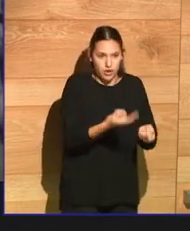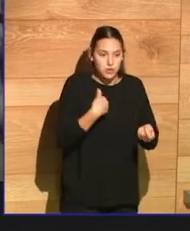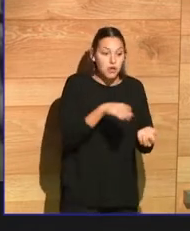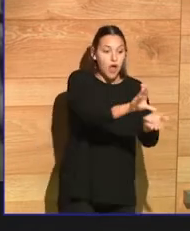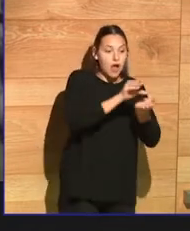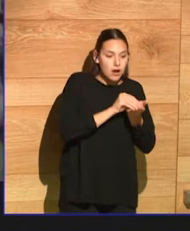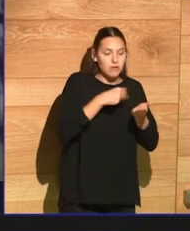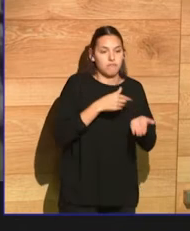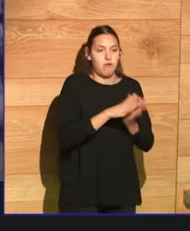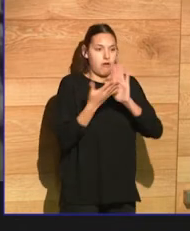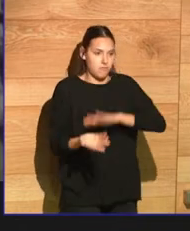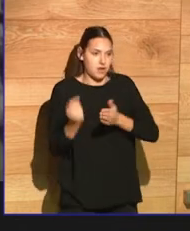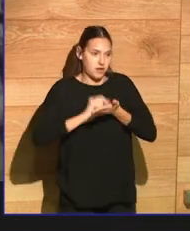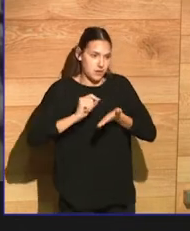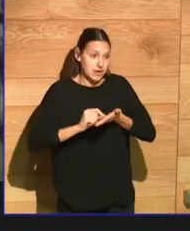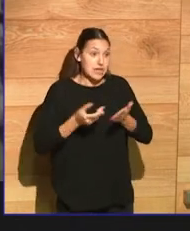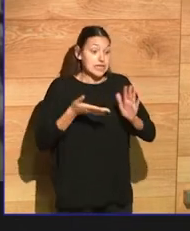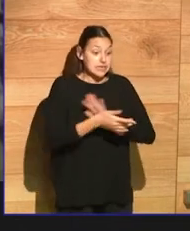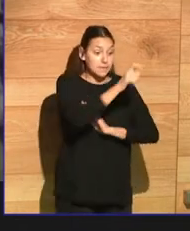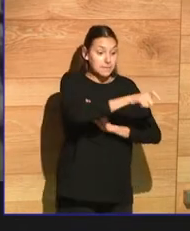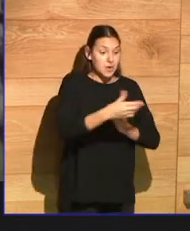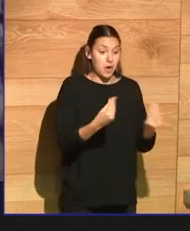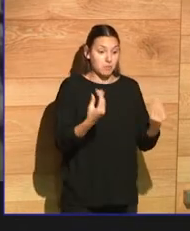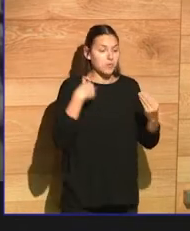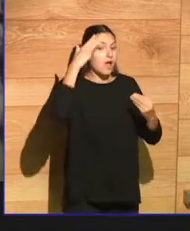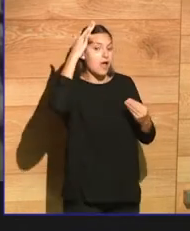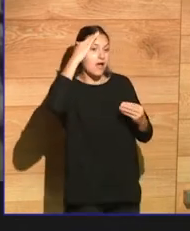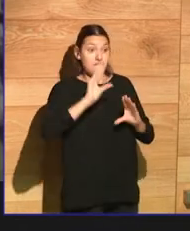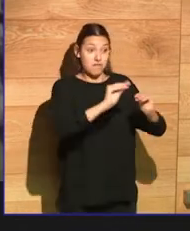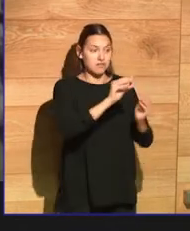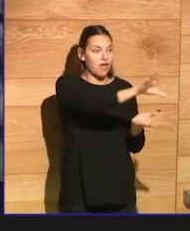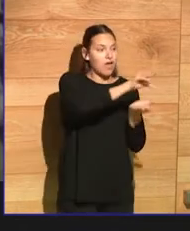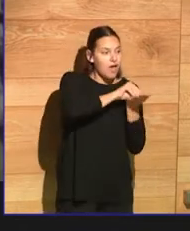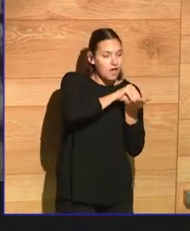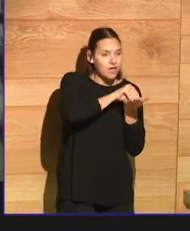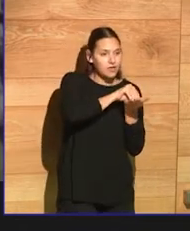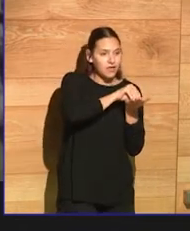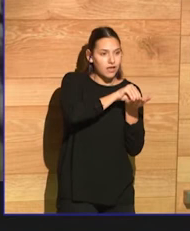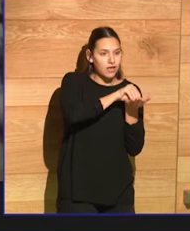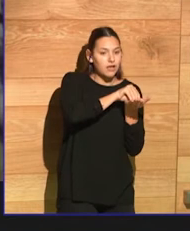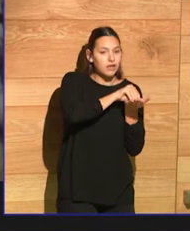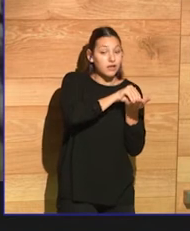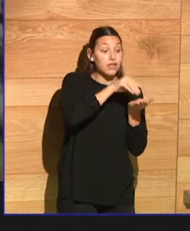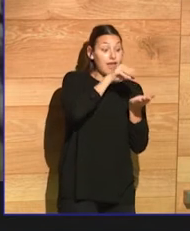of a lot of different people and that's where my fiction comes from.